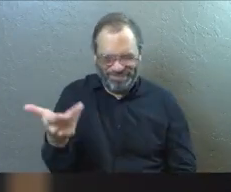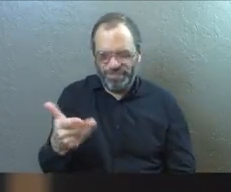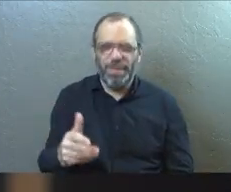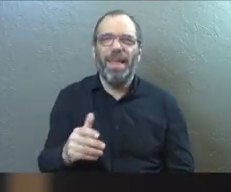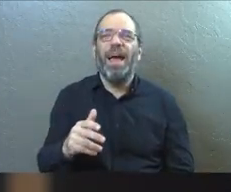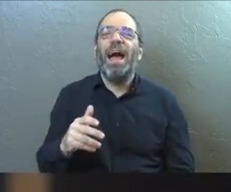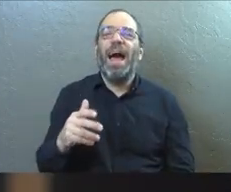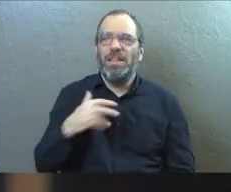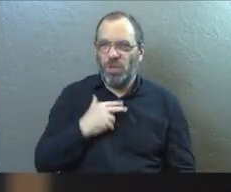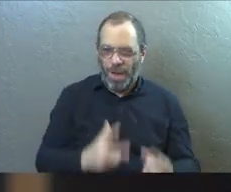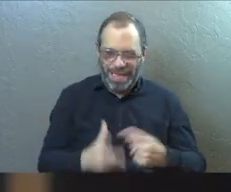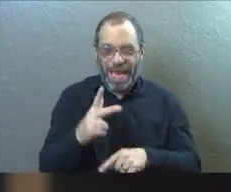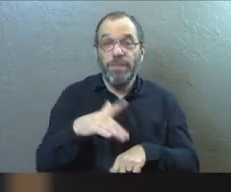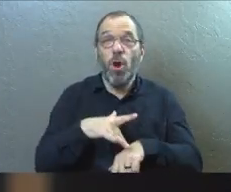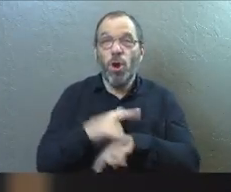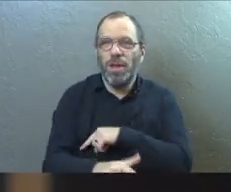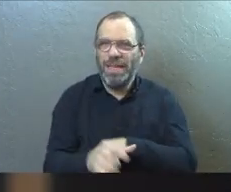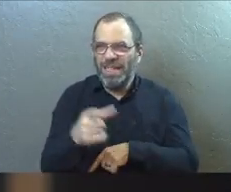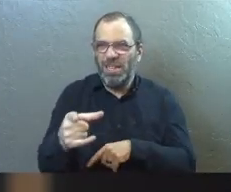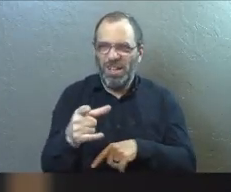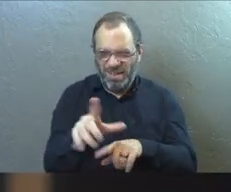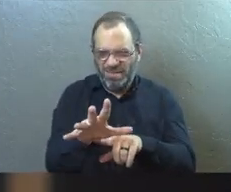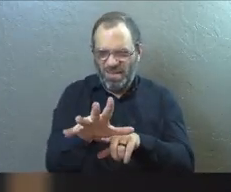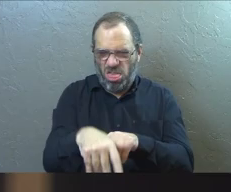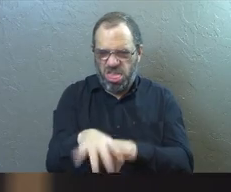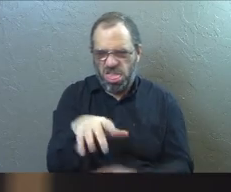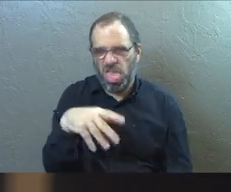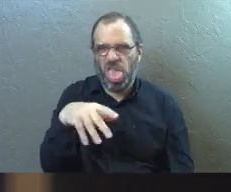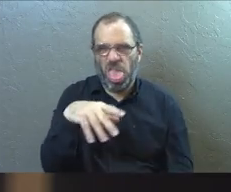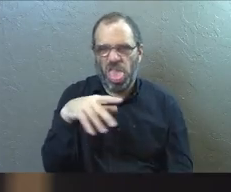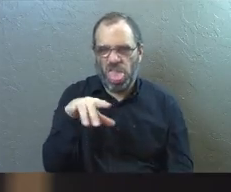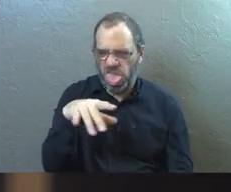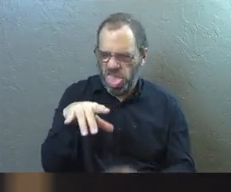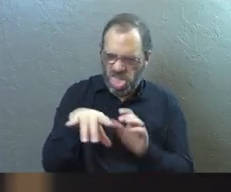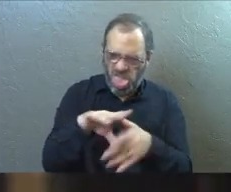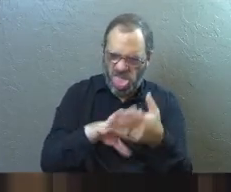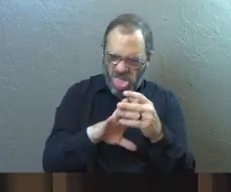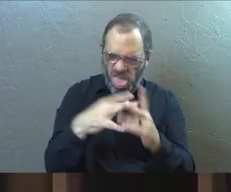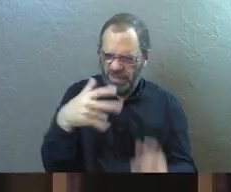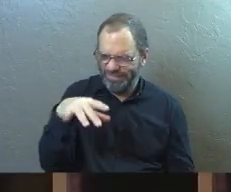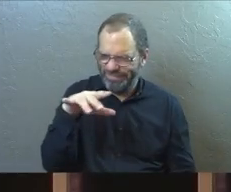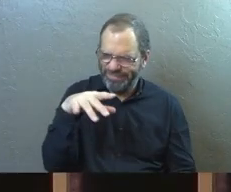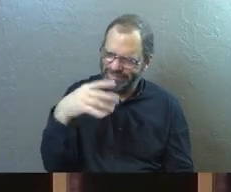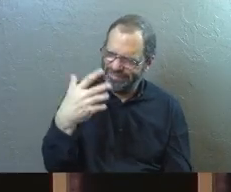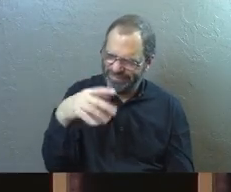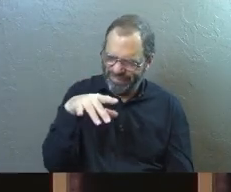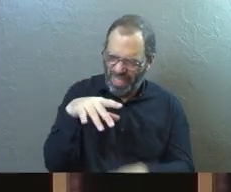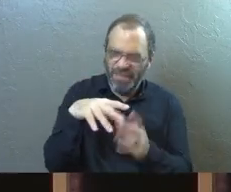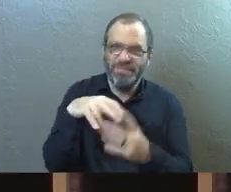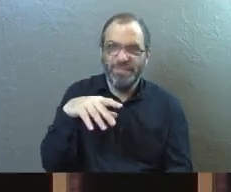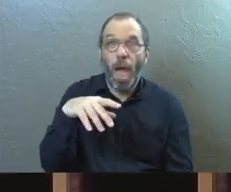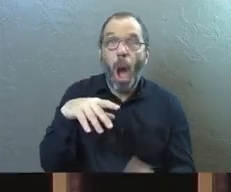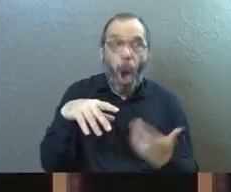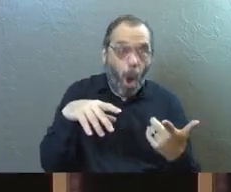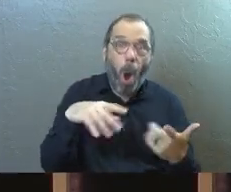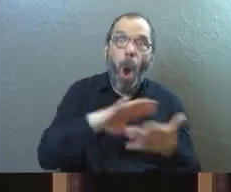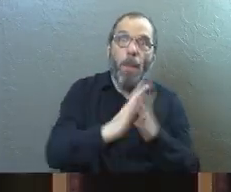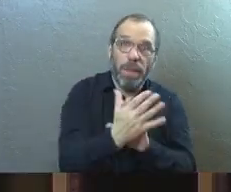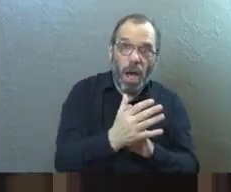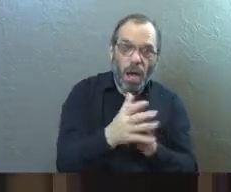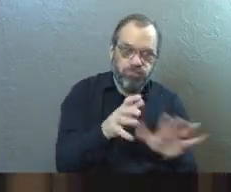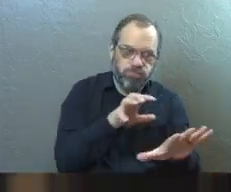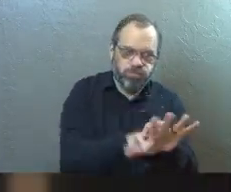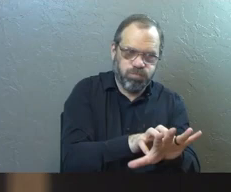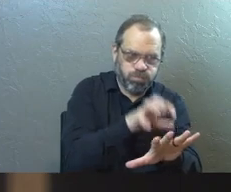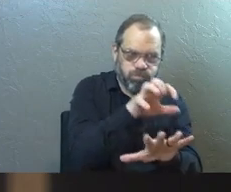And I cut it off too early because it's already getting flat and not looking very good at all. This was going to be a